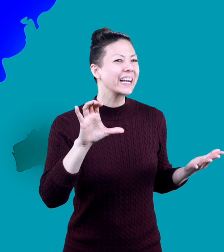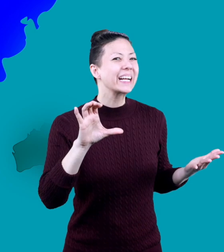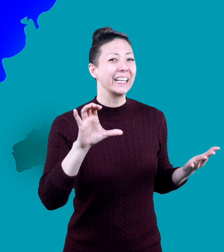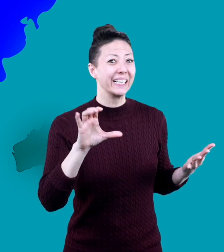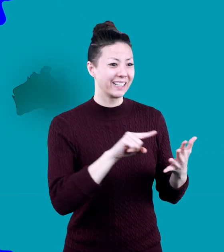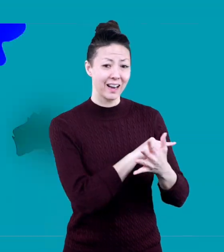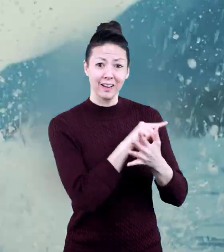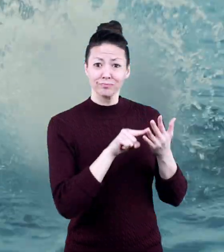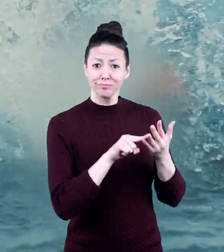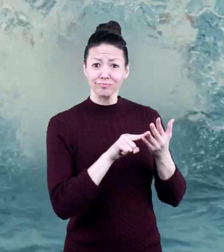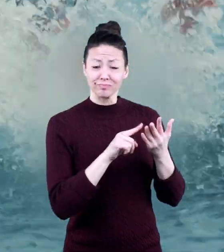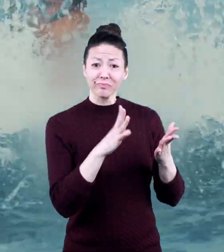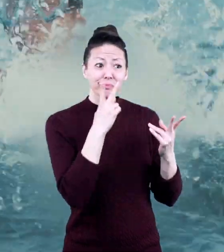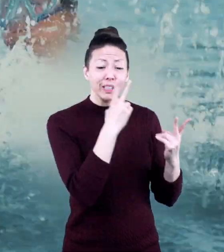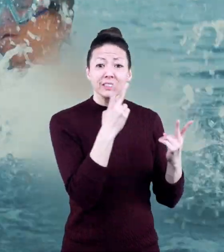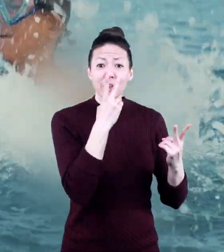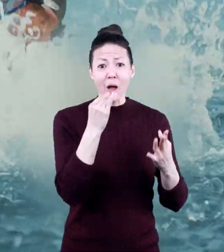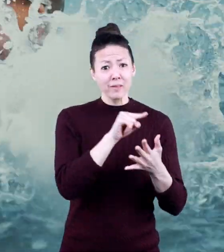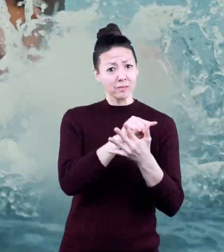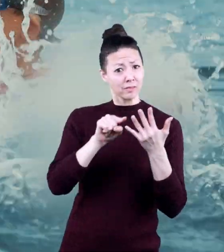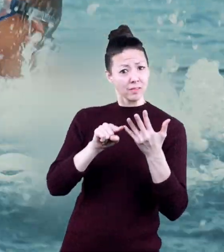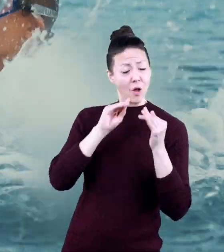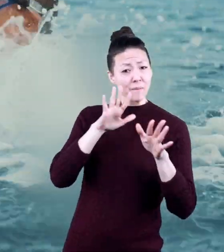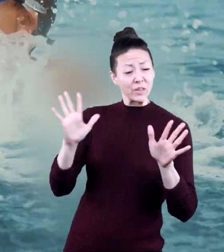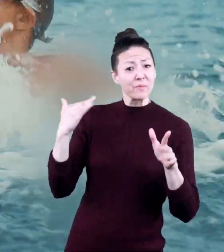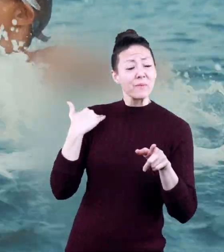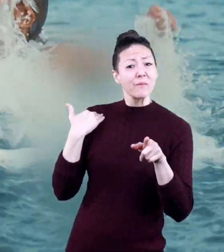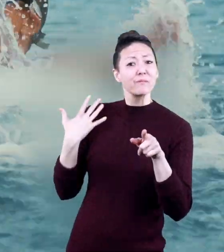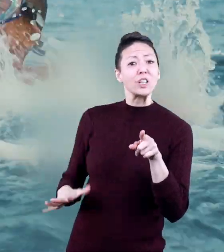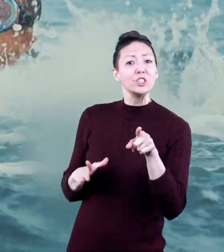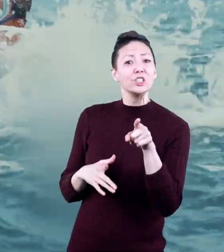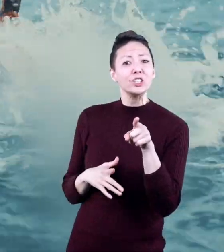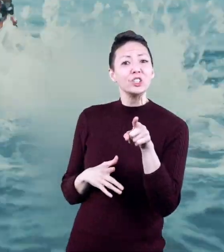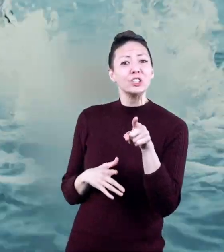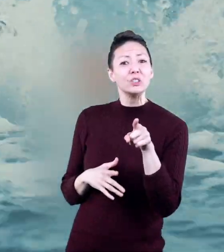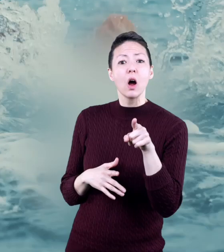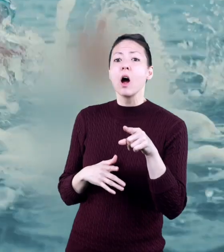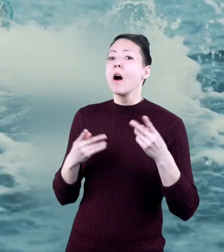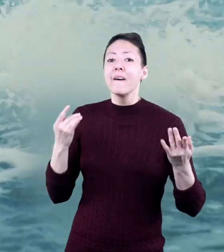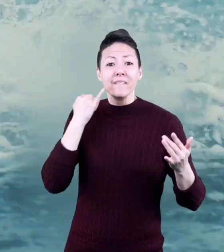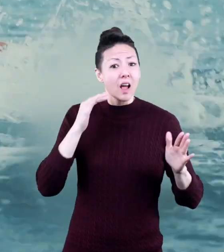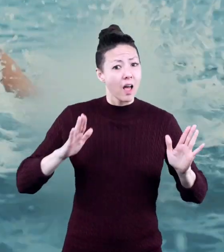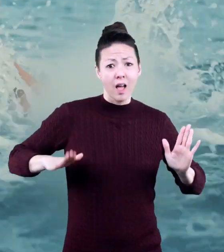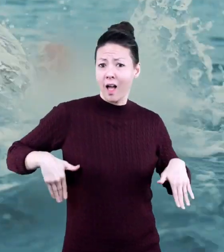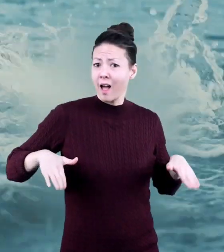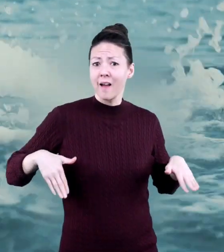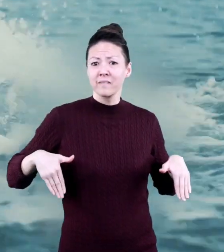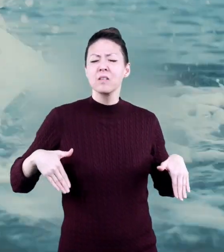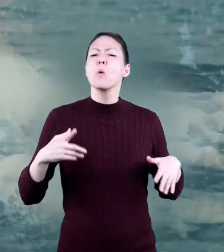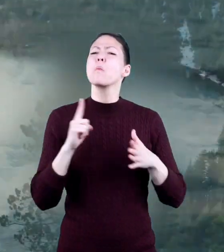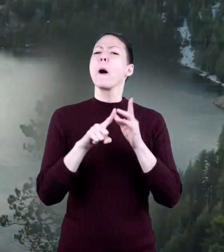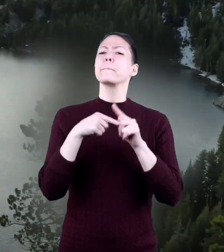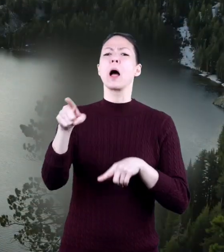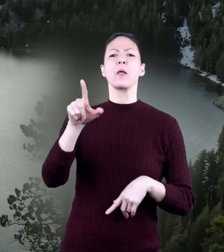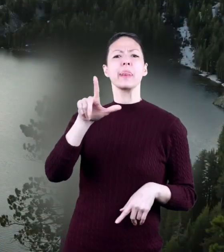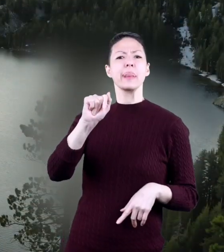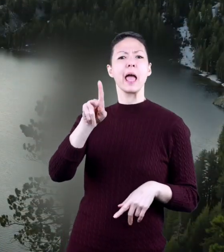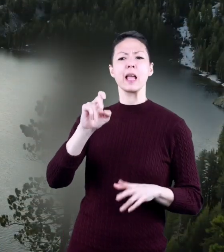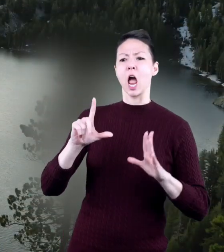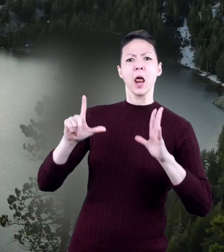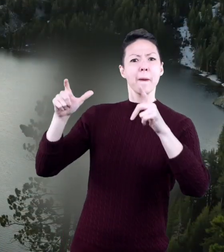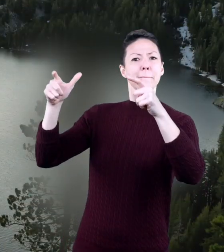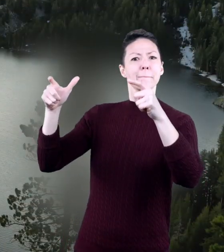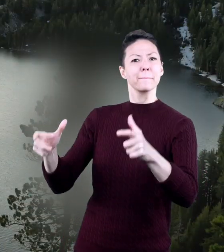have you ever visited one of those oceans if you haven't been to an ocean how about a lake